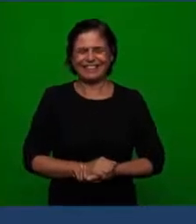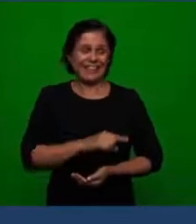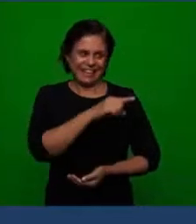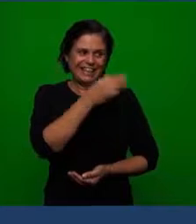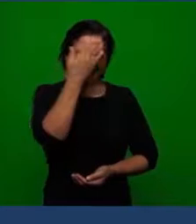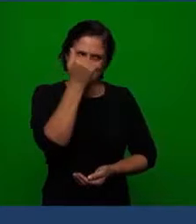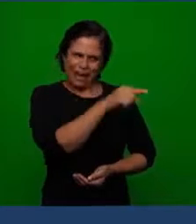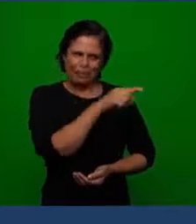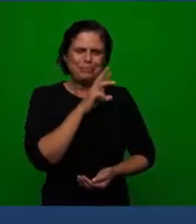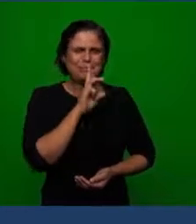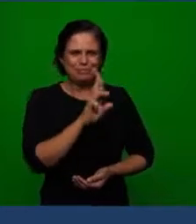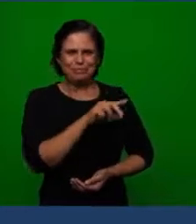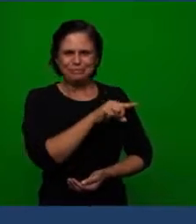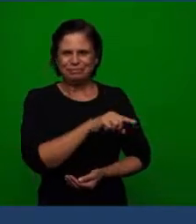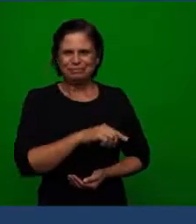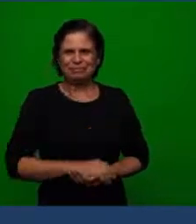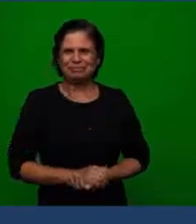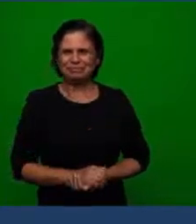he has the answer